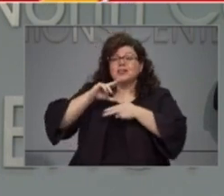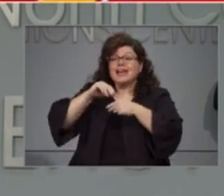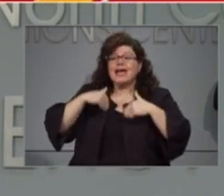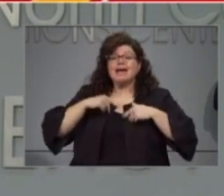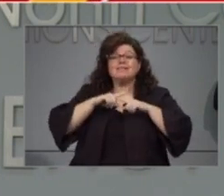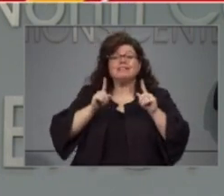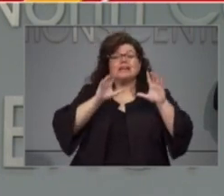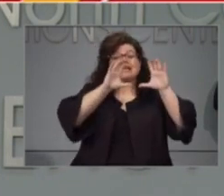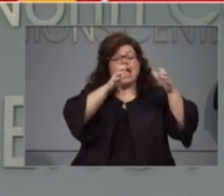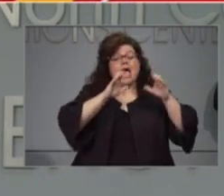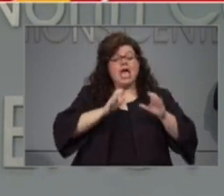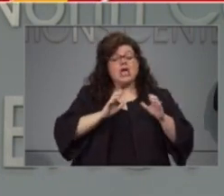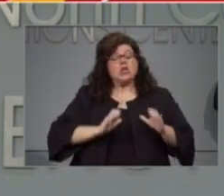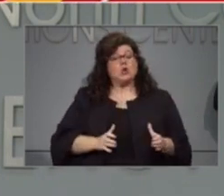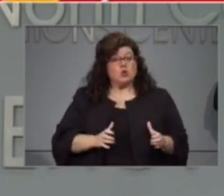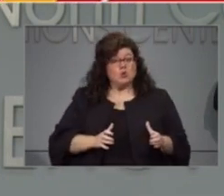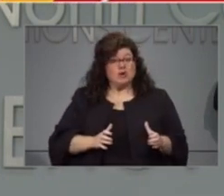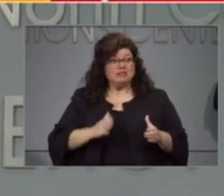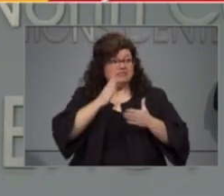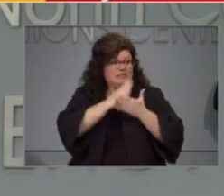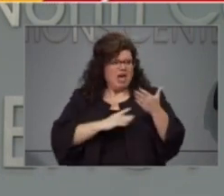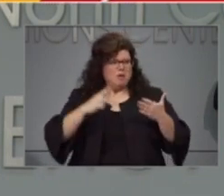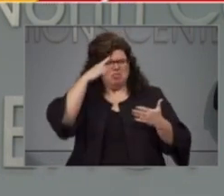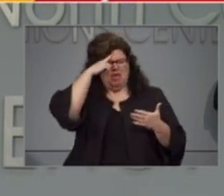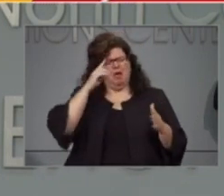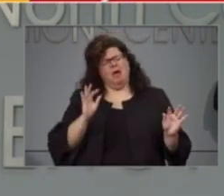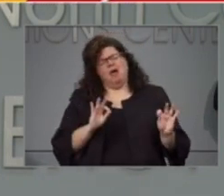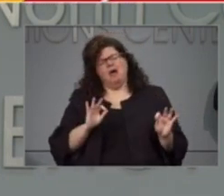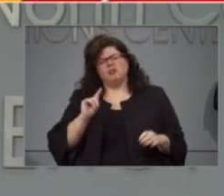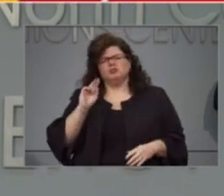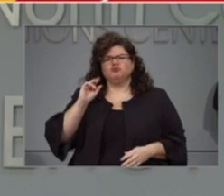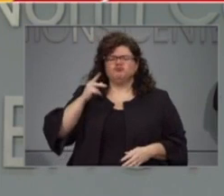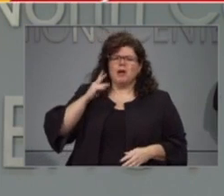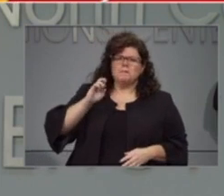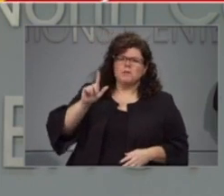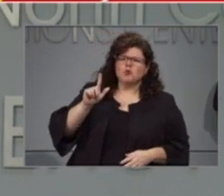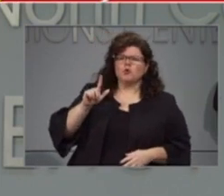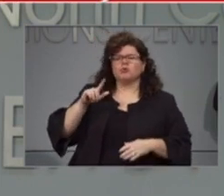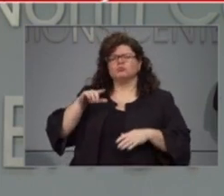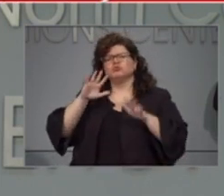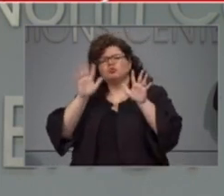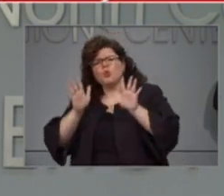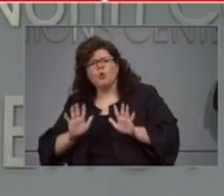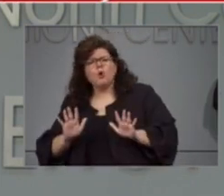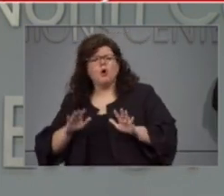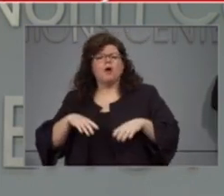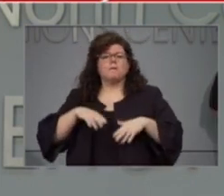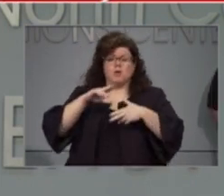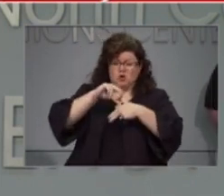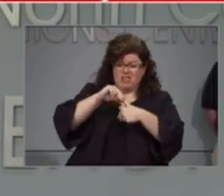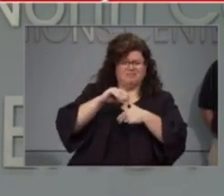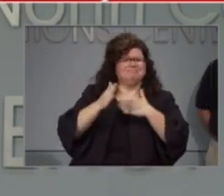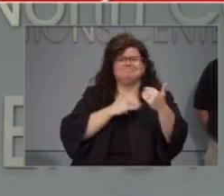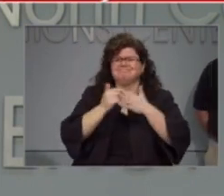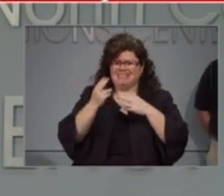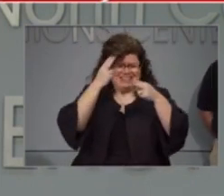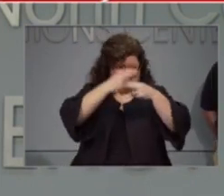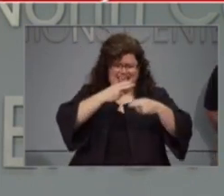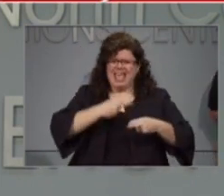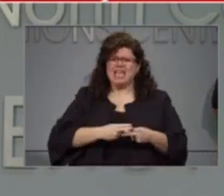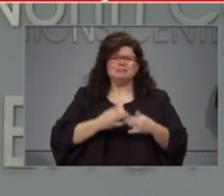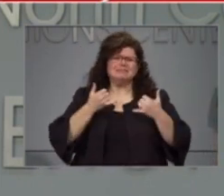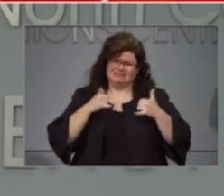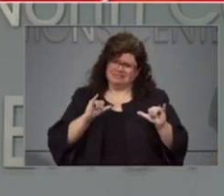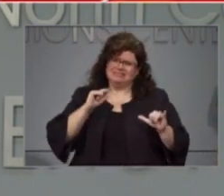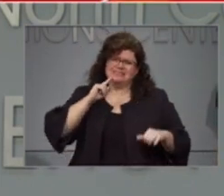can be misleading. Whether it's labeled a tropical storm or a hurricane, you should take this storm seriously